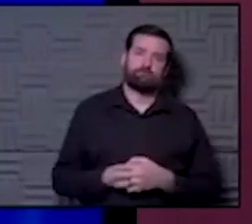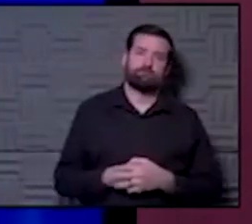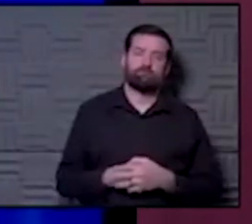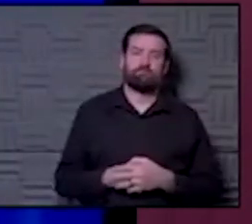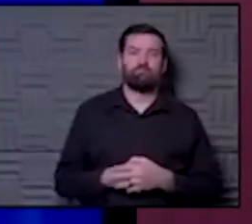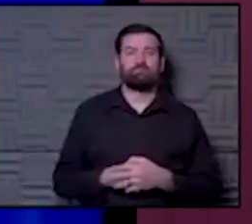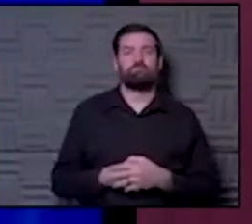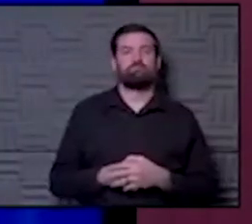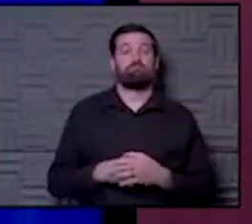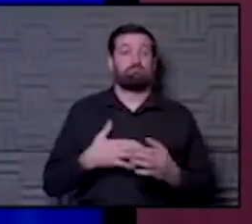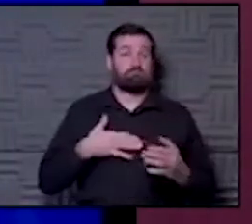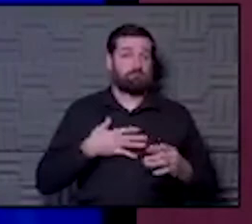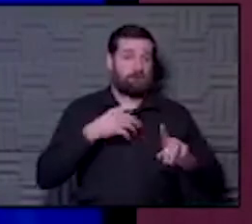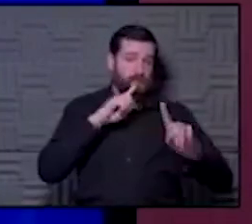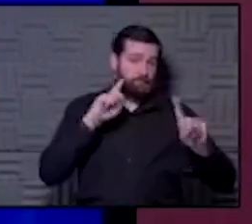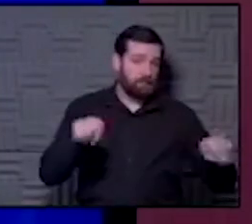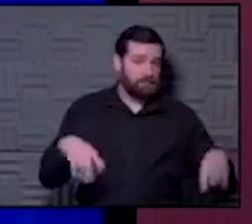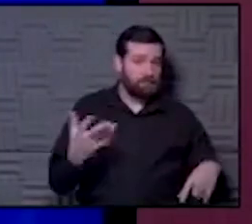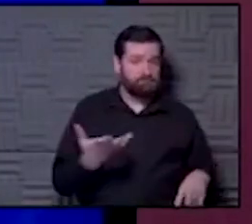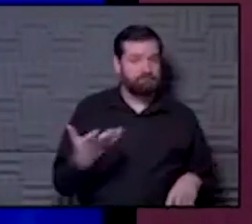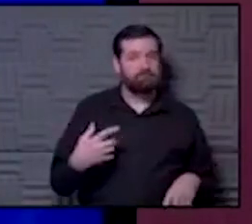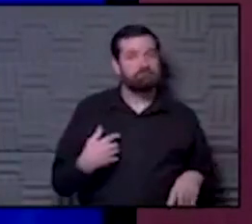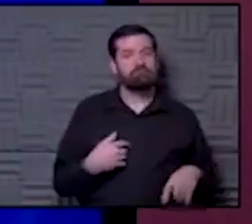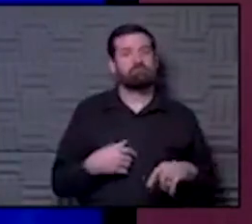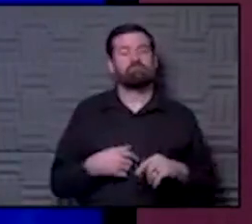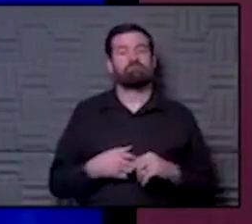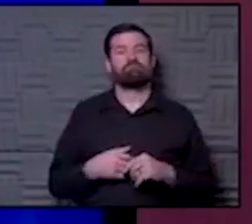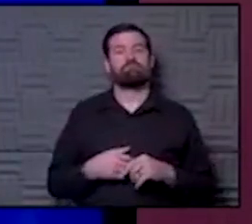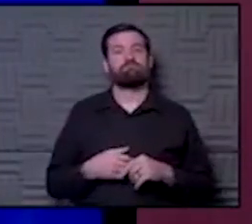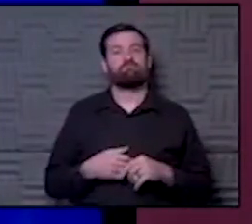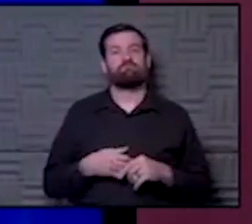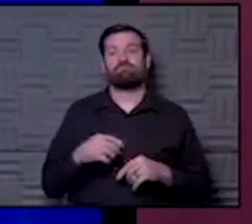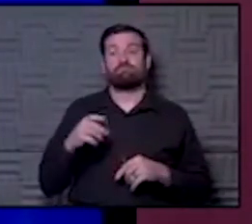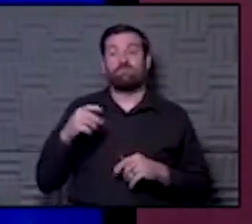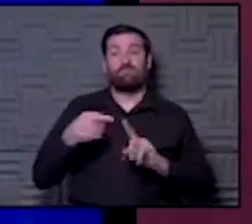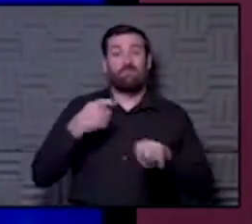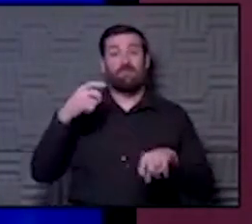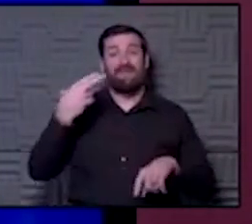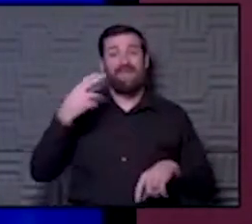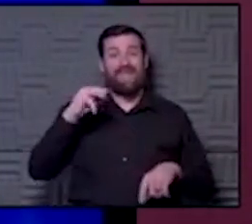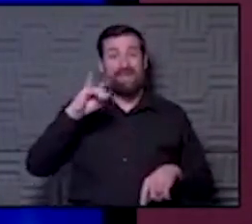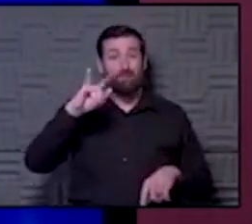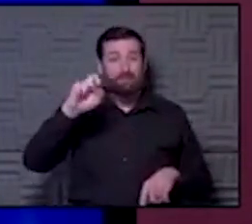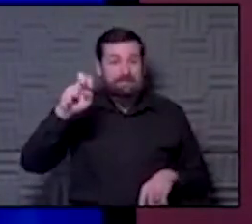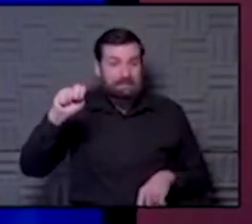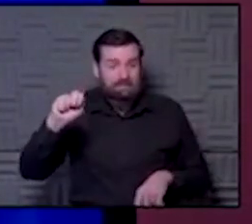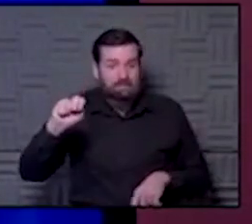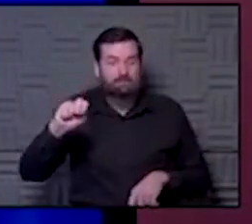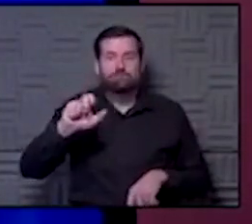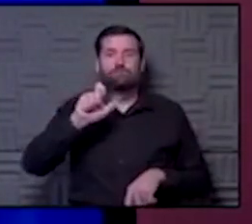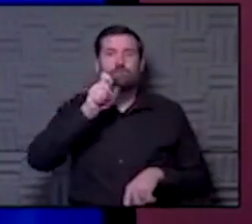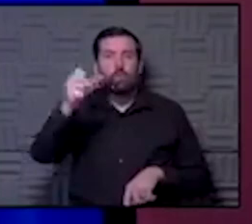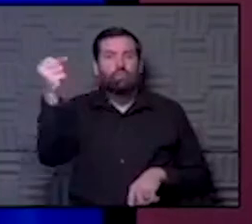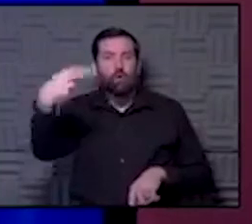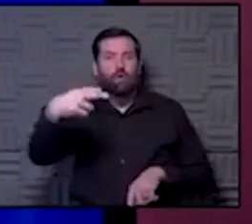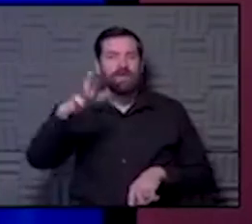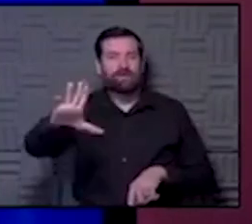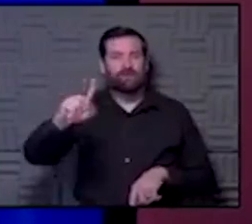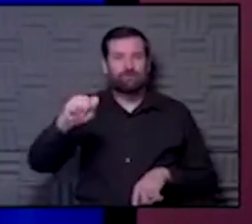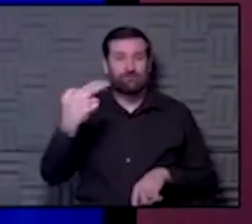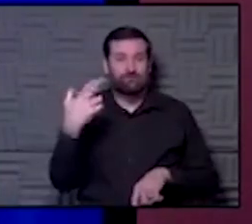is my response to this. It comes from Lin-Manuel's Hamilton. Do not throw away your shot.